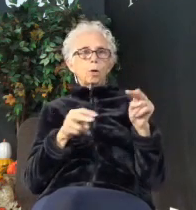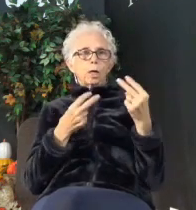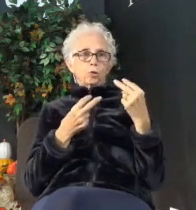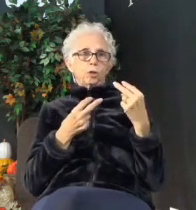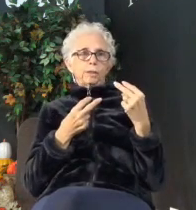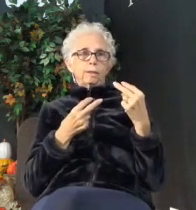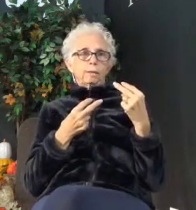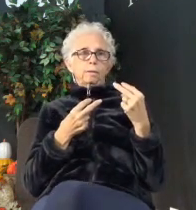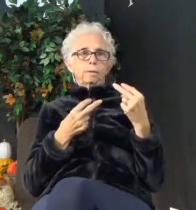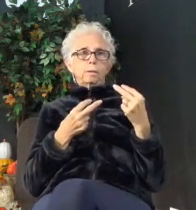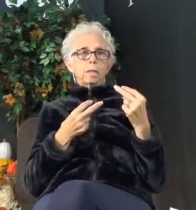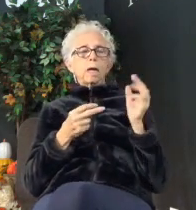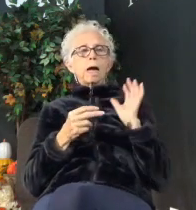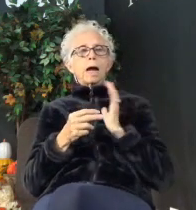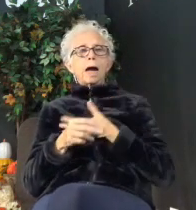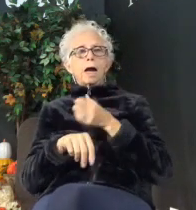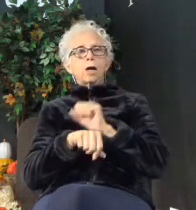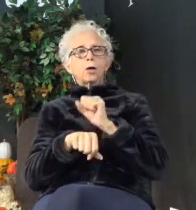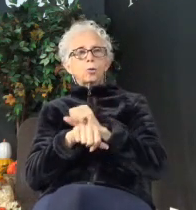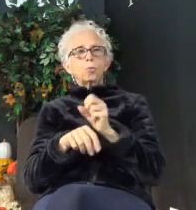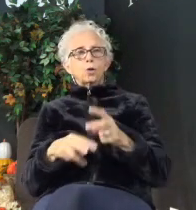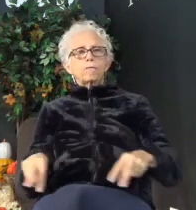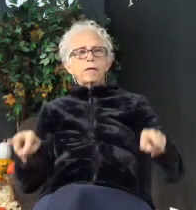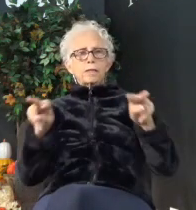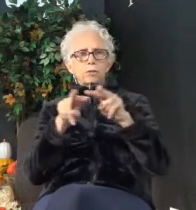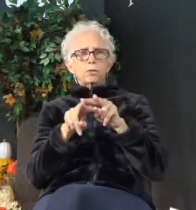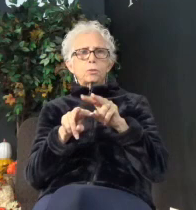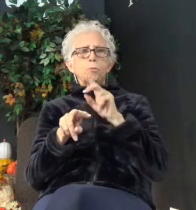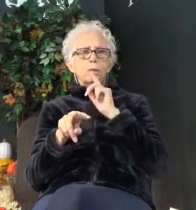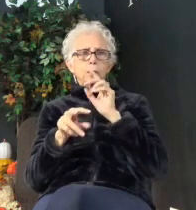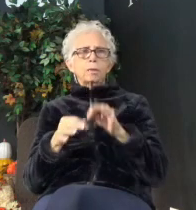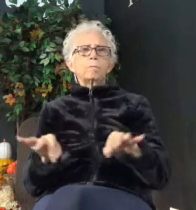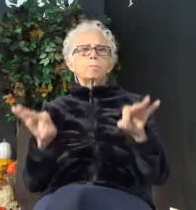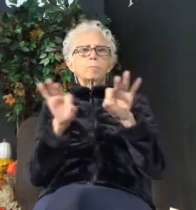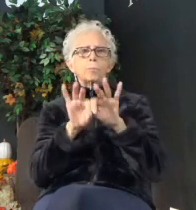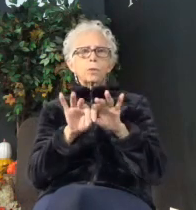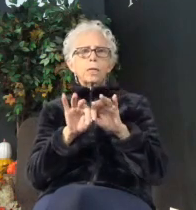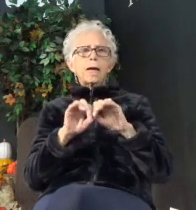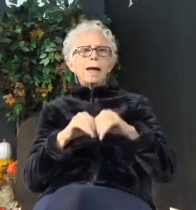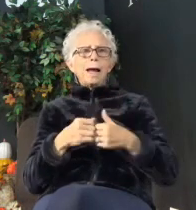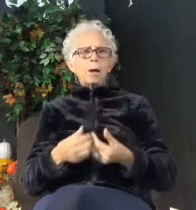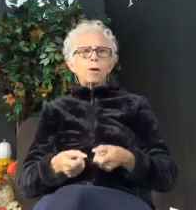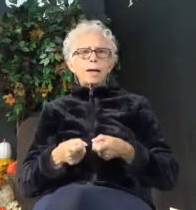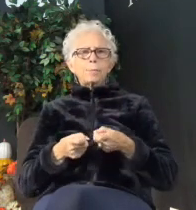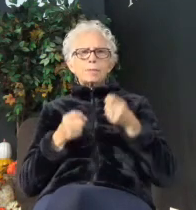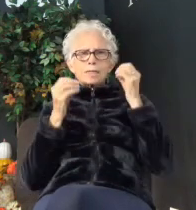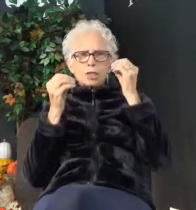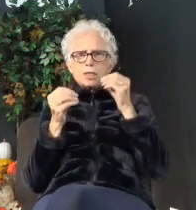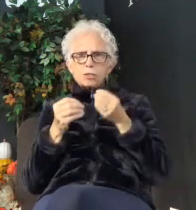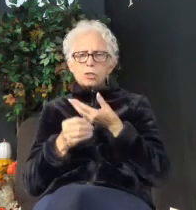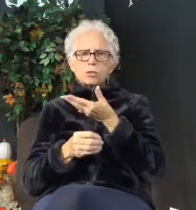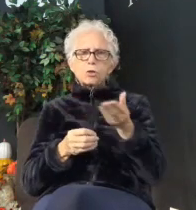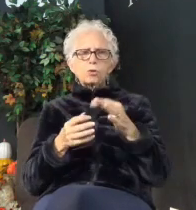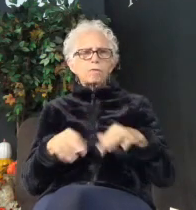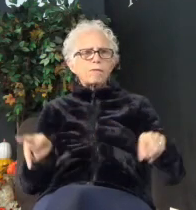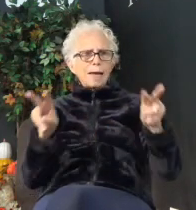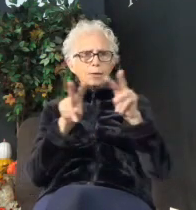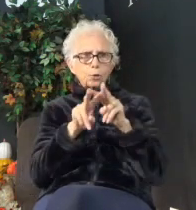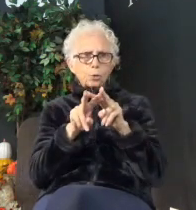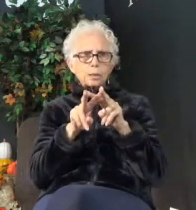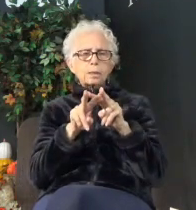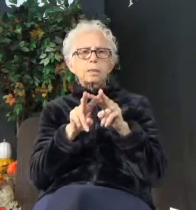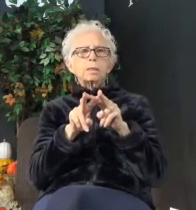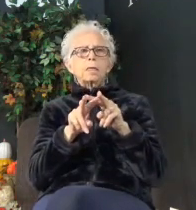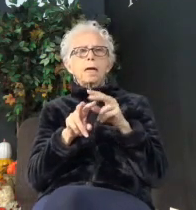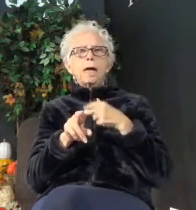See, our work values, they matter. How am I instilling those work values? See, I